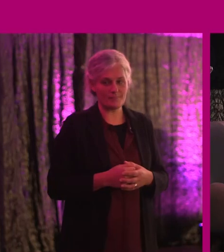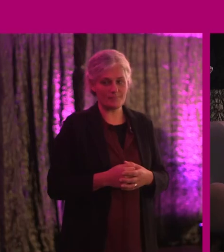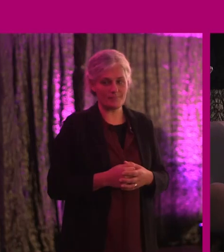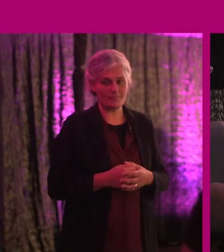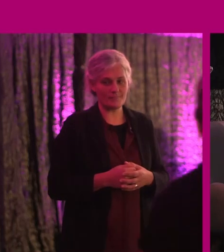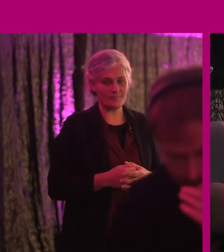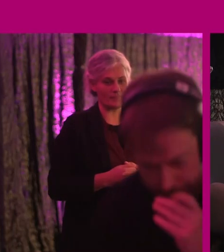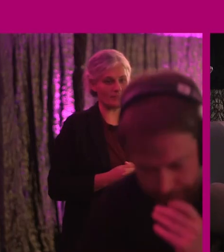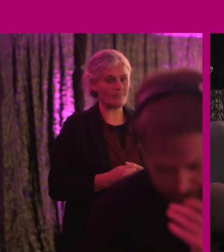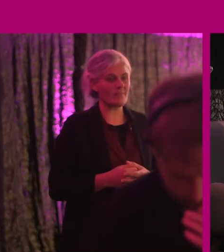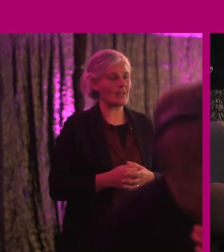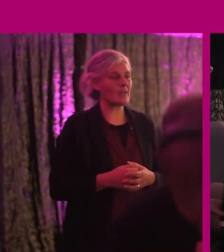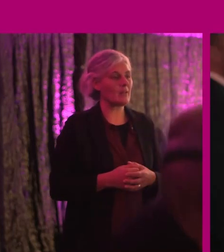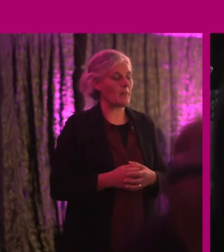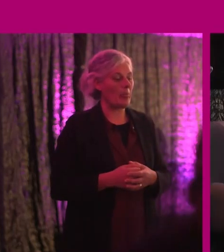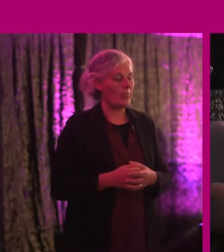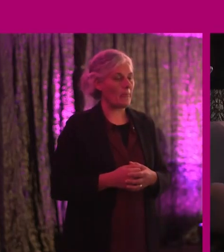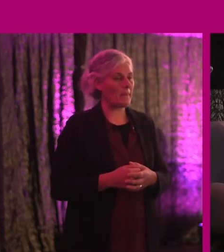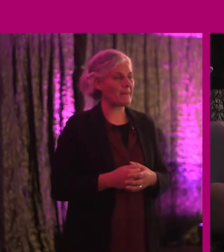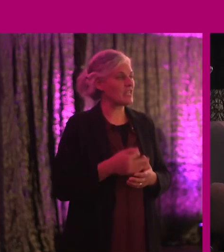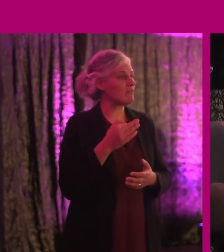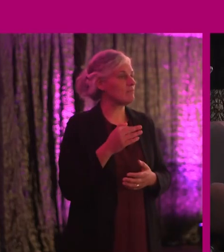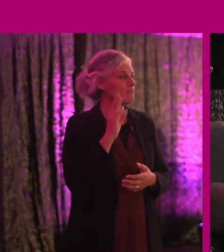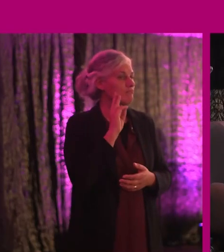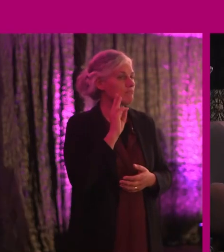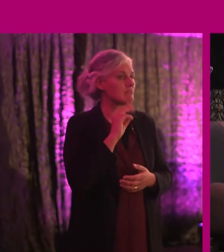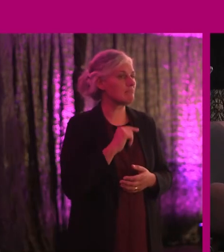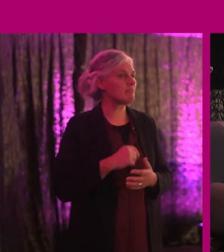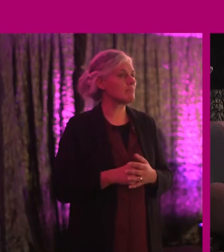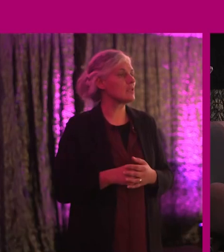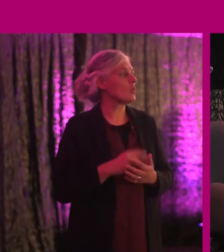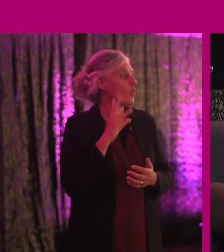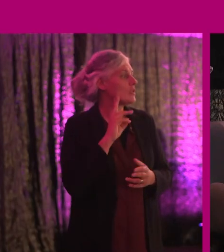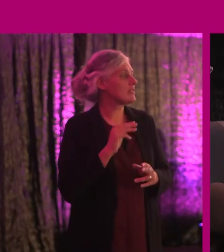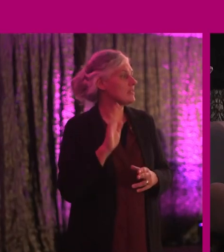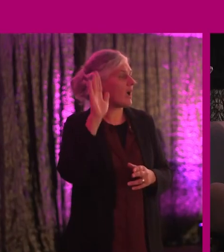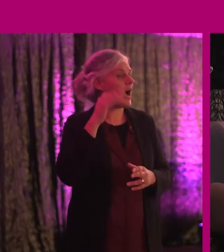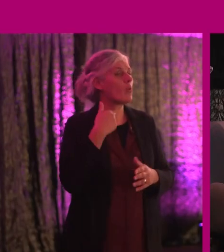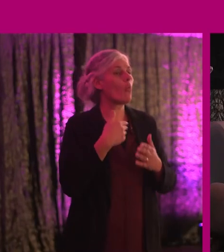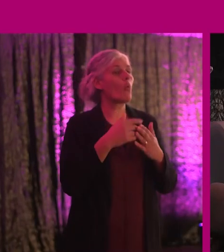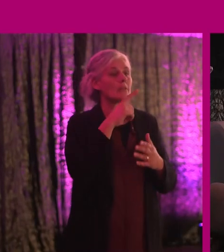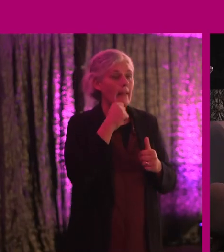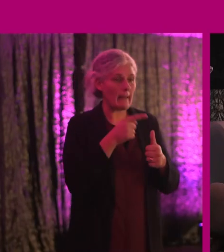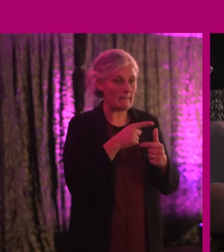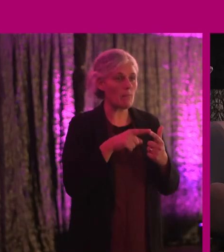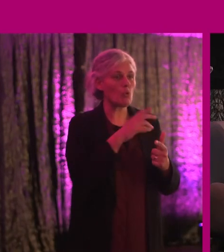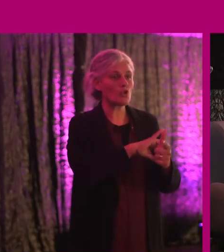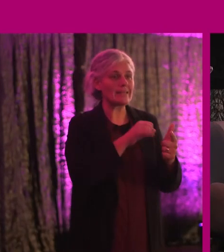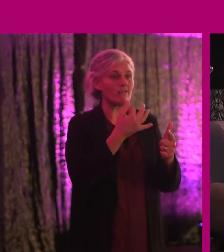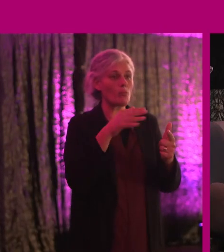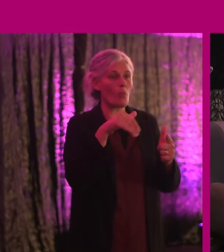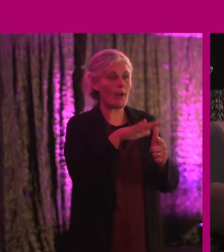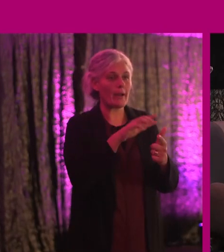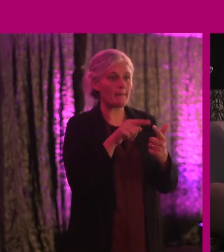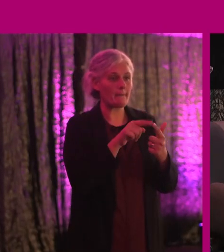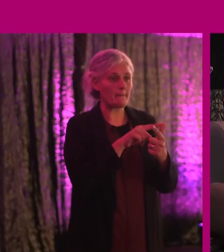If you could put up your hand and wait till the mic comes and then just say what organization, your name and what organization you're from.